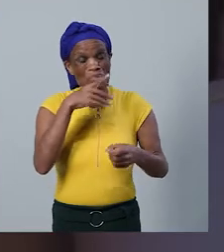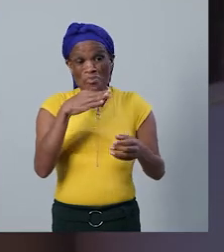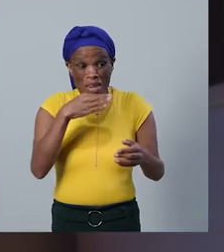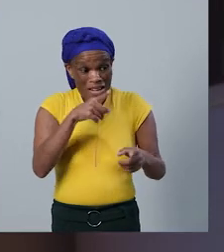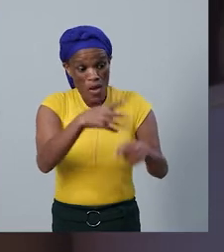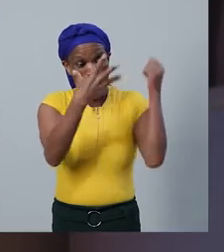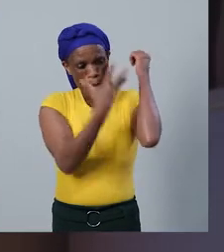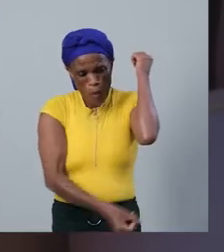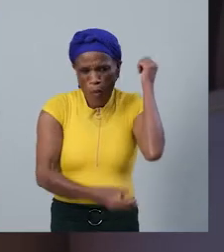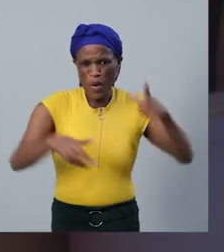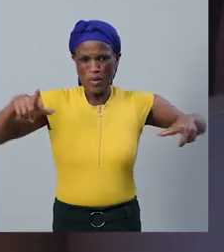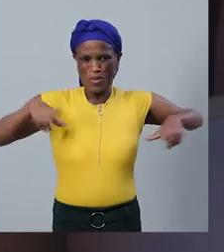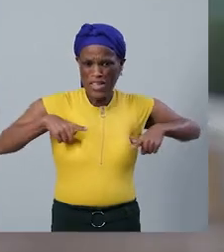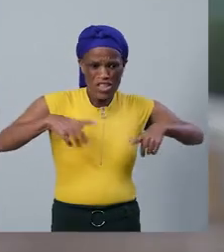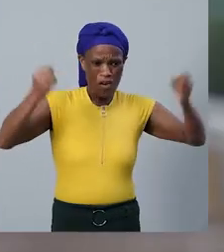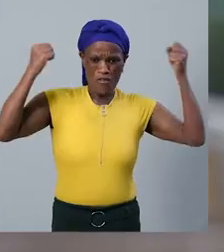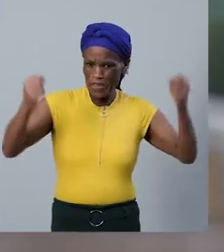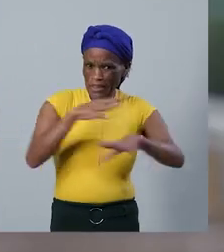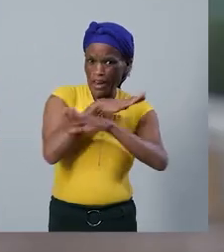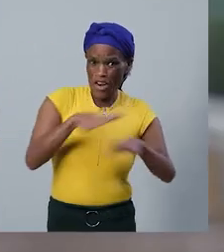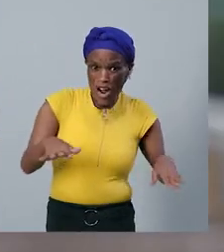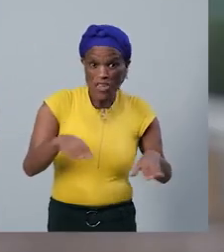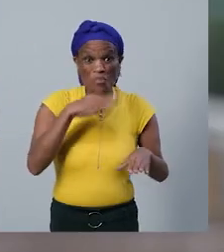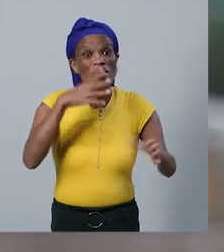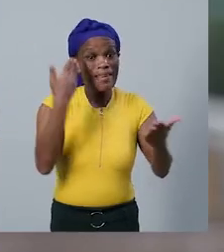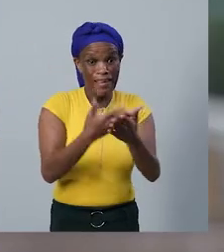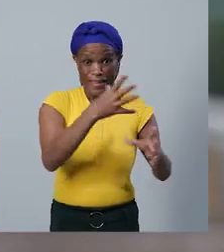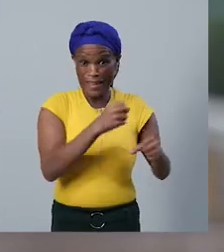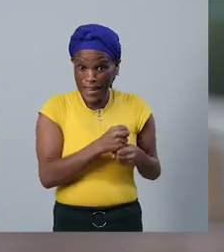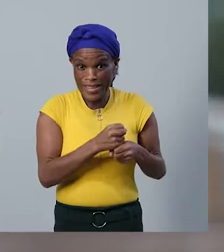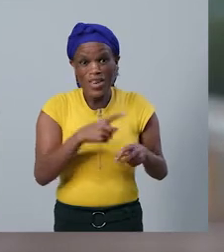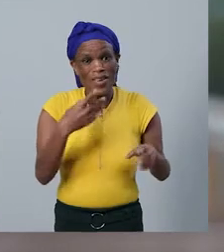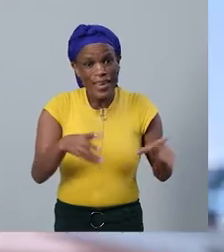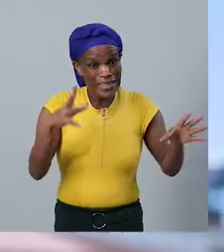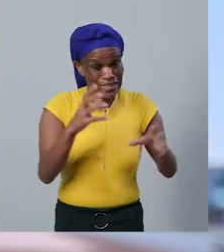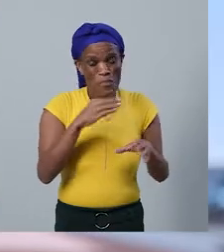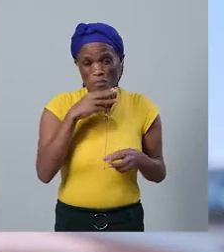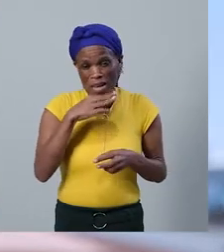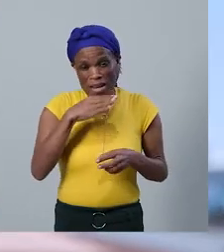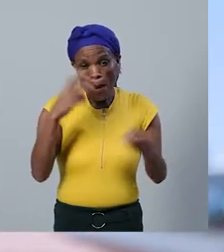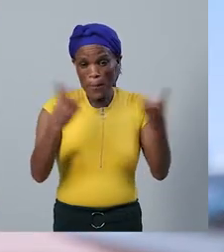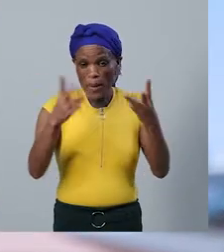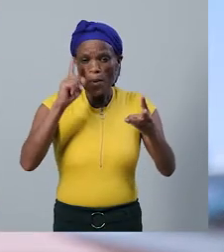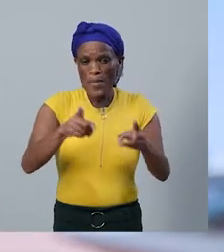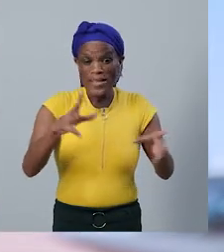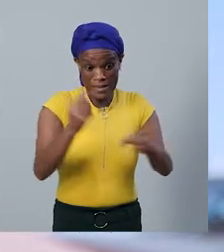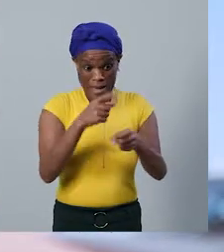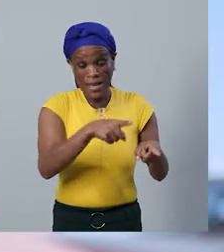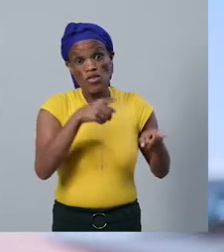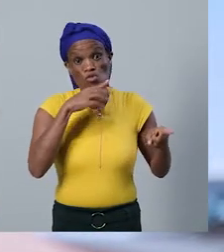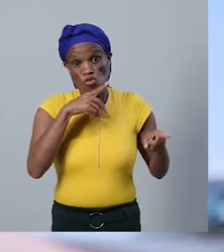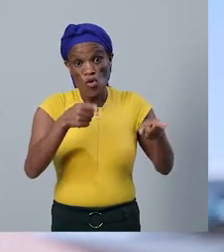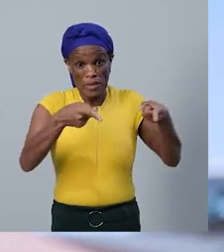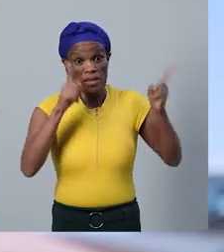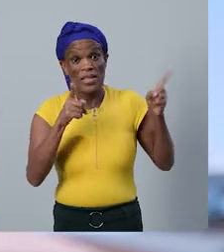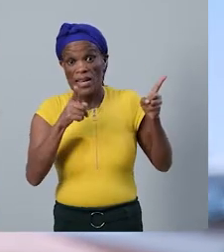pull, whether you foot, whether you not. I so wish that everyone out there, they take this virus serious. It's simple, wear your mask, it protects your